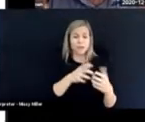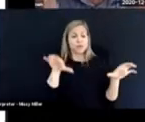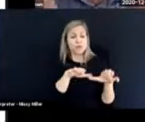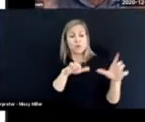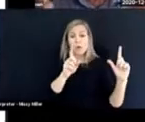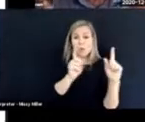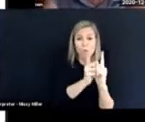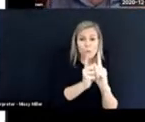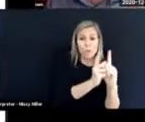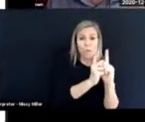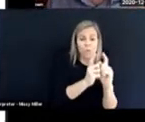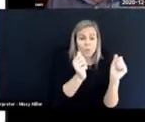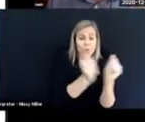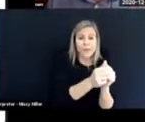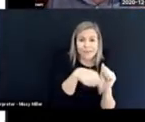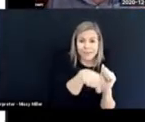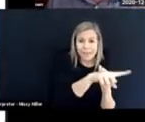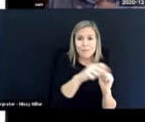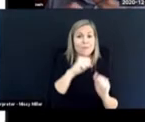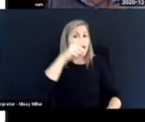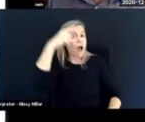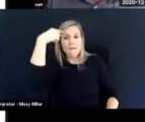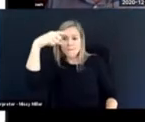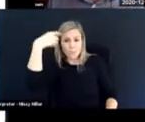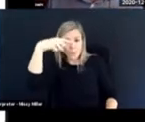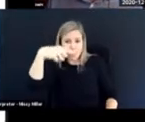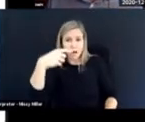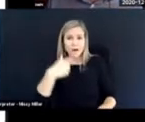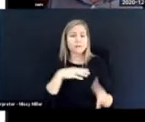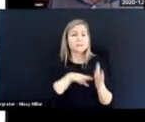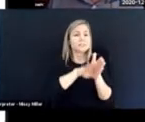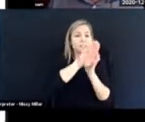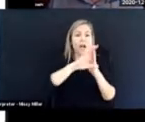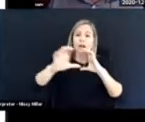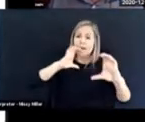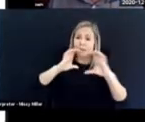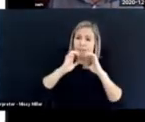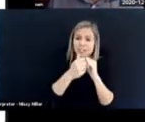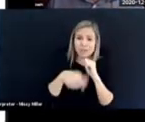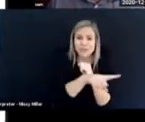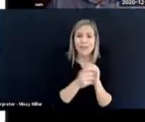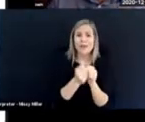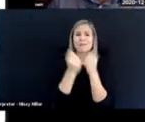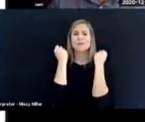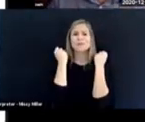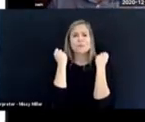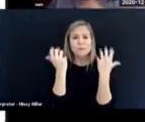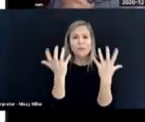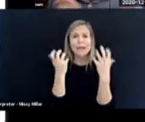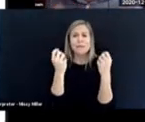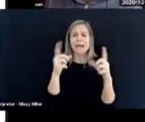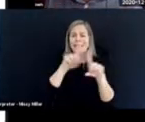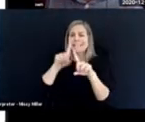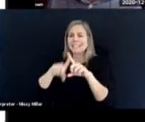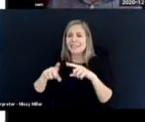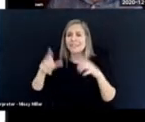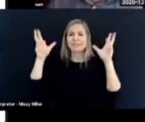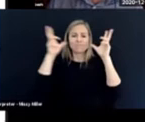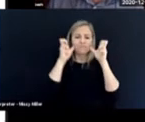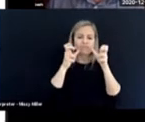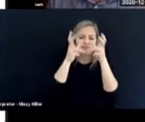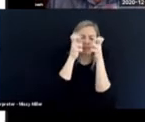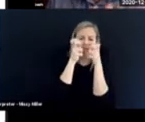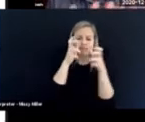create conversations, use a multi-sensory perspective in your, in your assessment and your